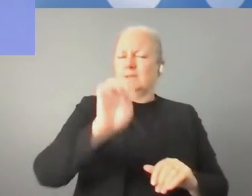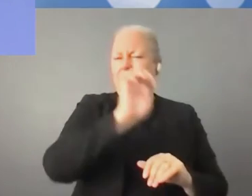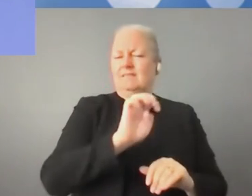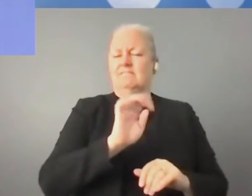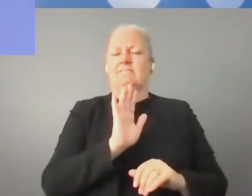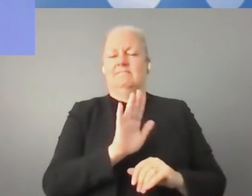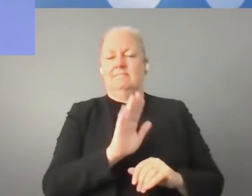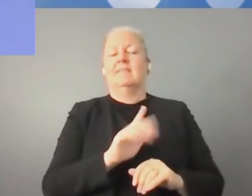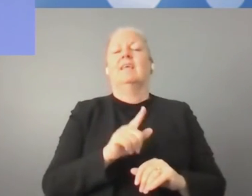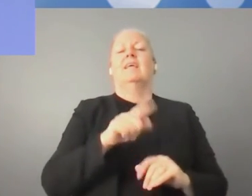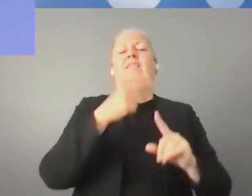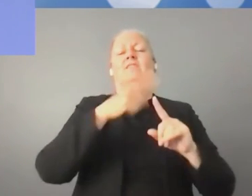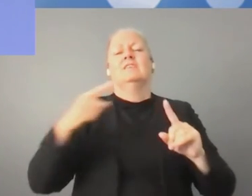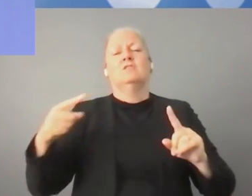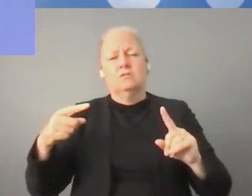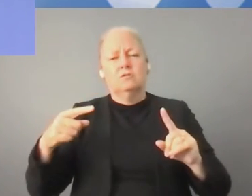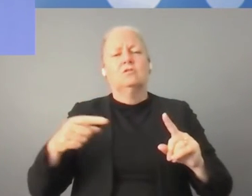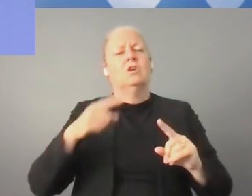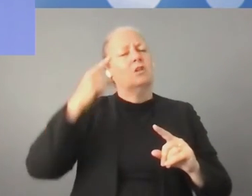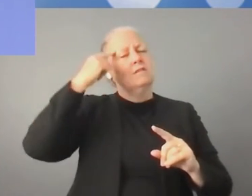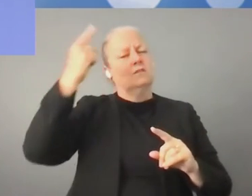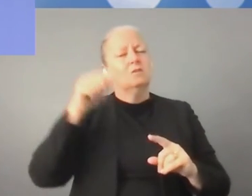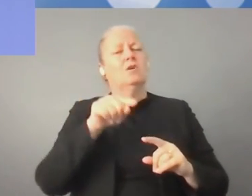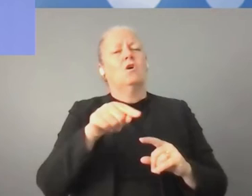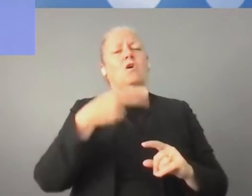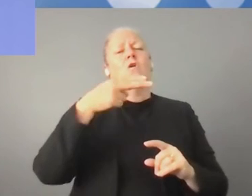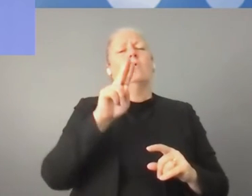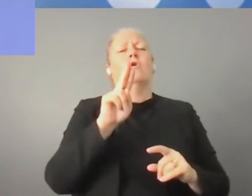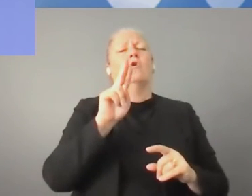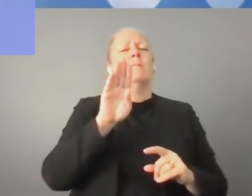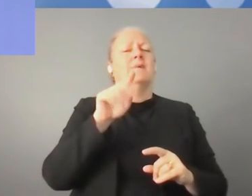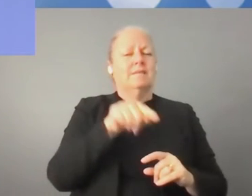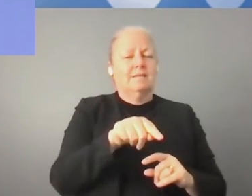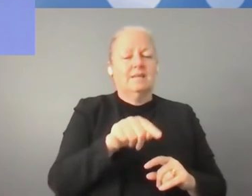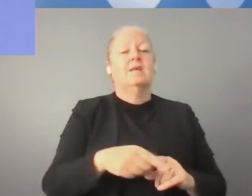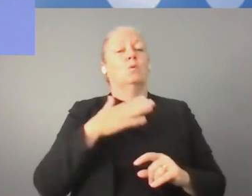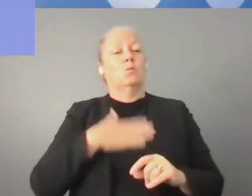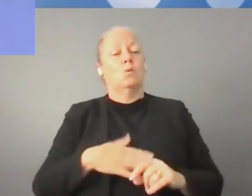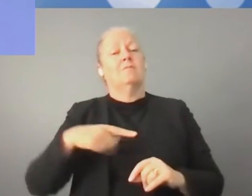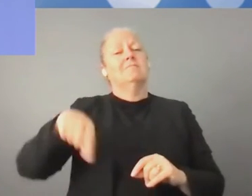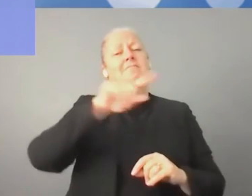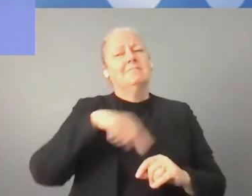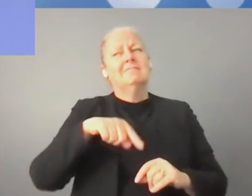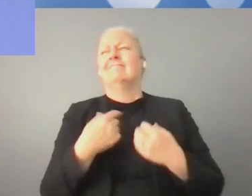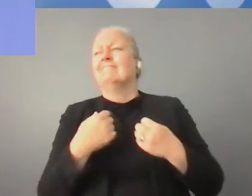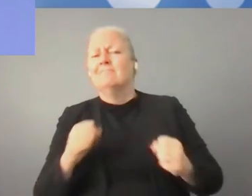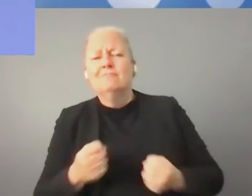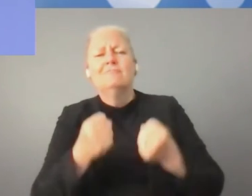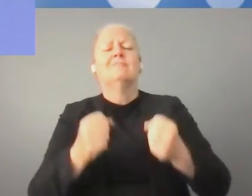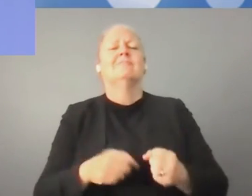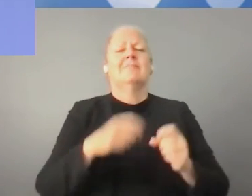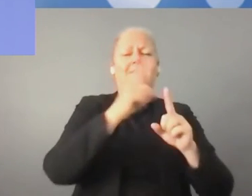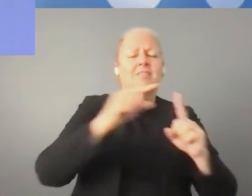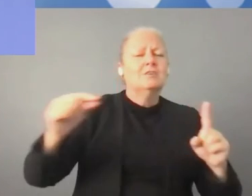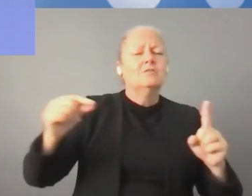innovation hubs, that guide entrepreneurs towards employing technology, promotes digitalization. For example, they will